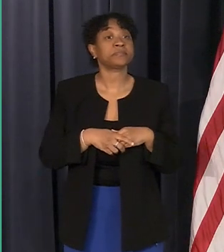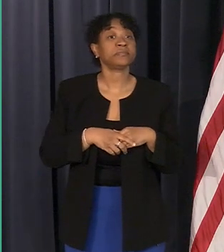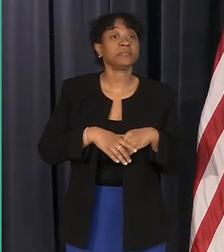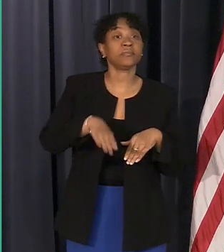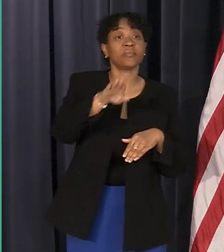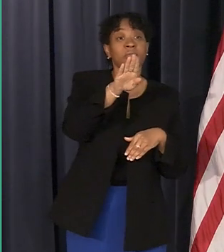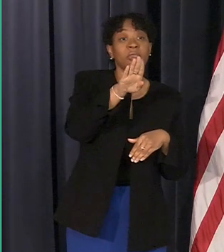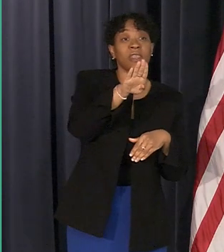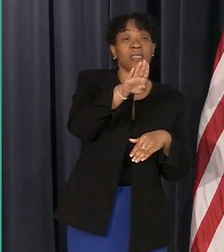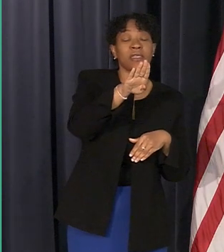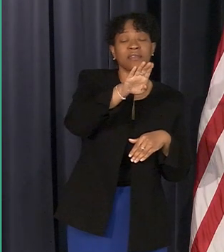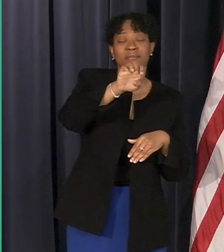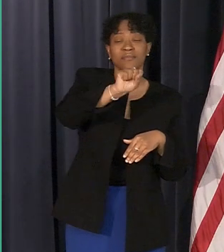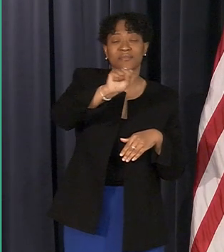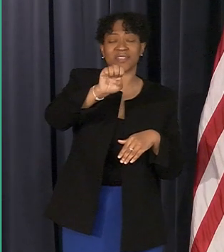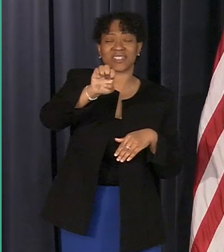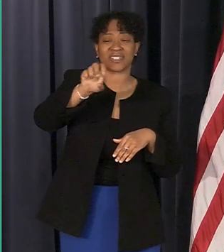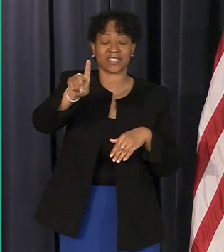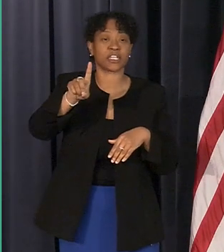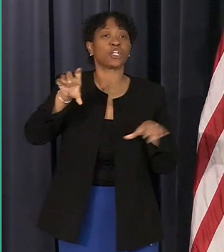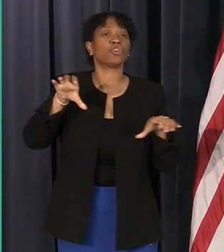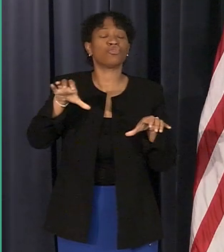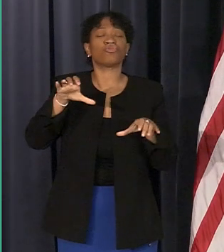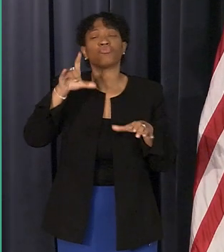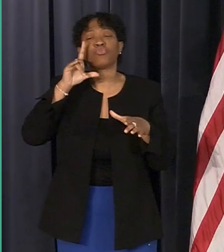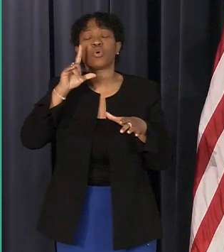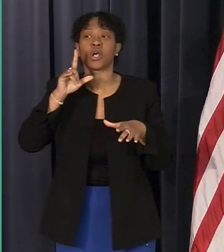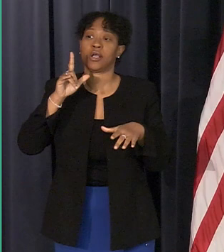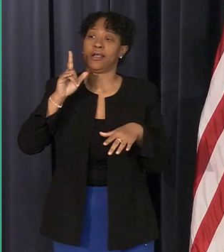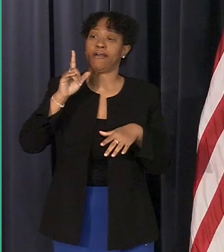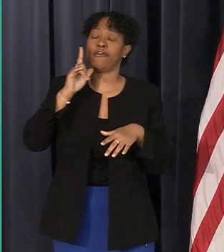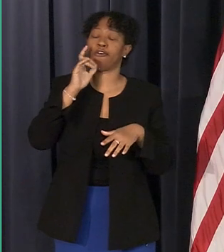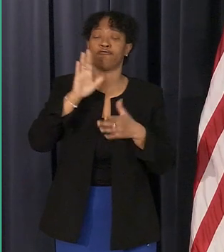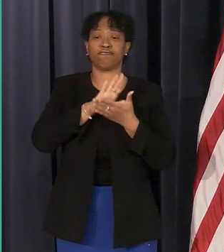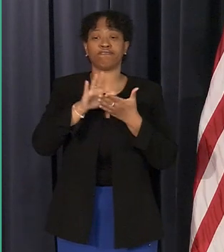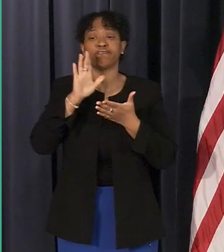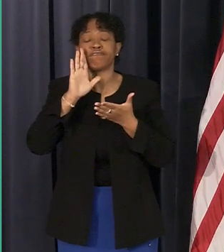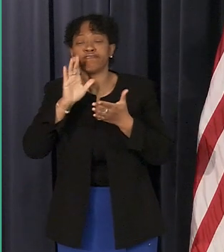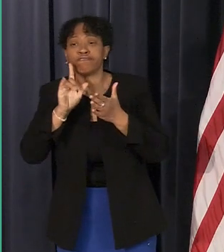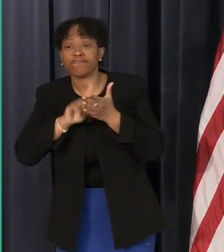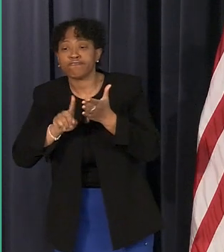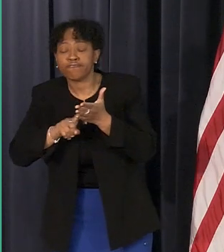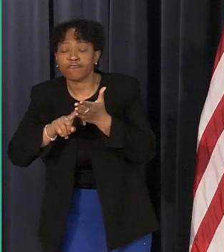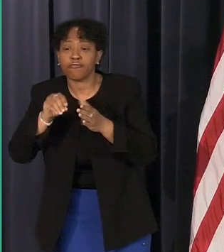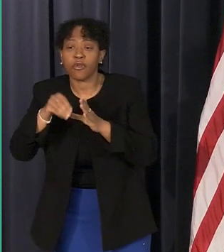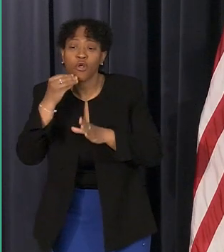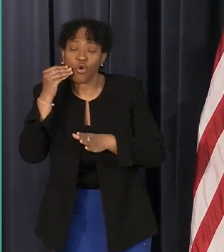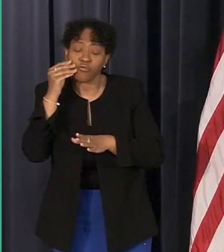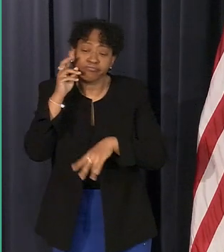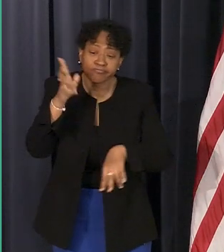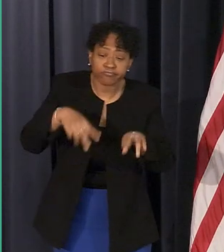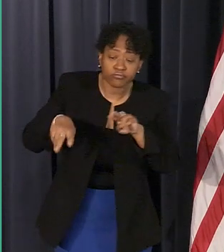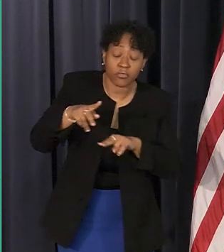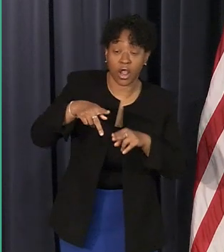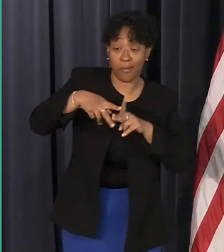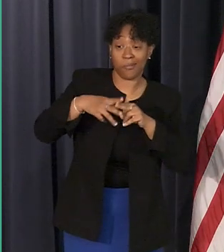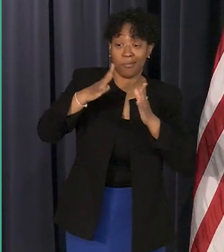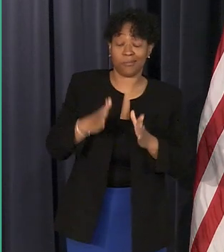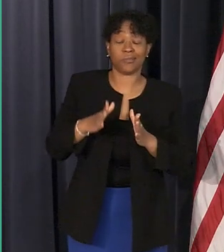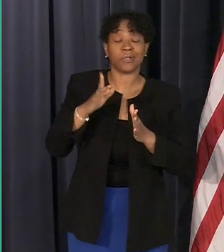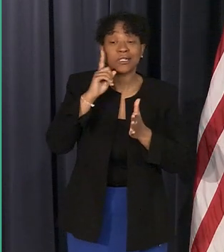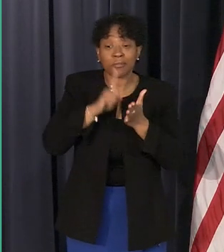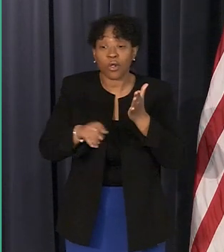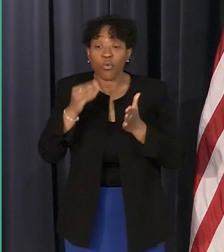performs courtesy inspection to determine conditions in the home a plumber inspects the home